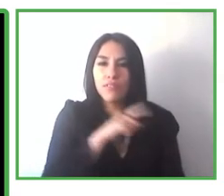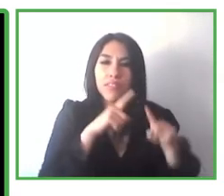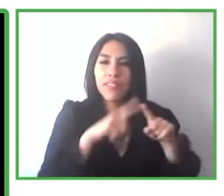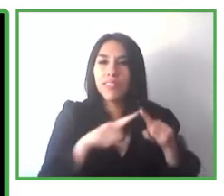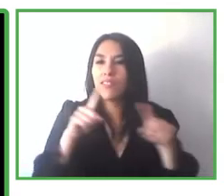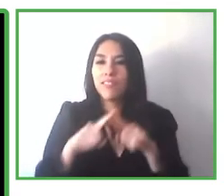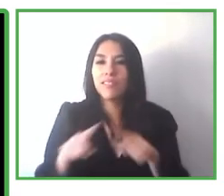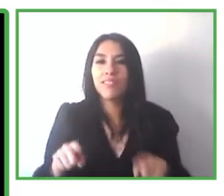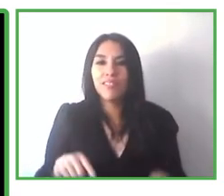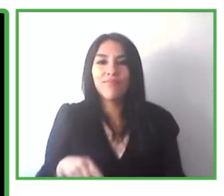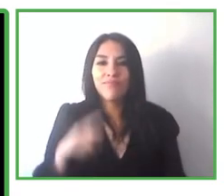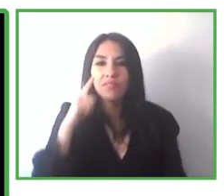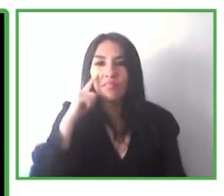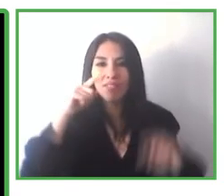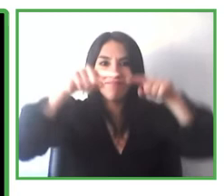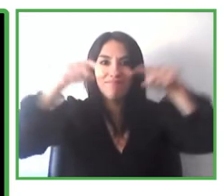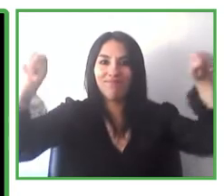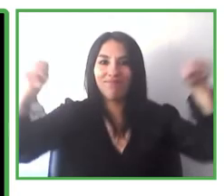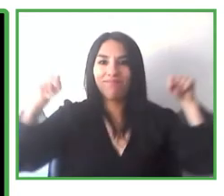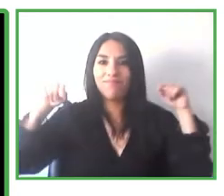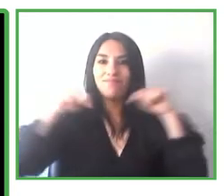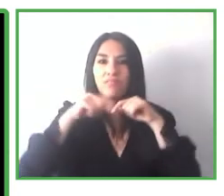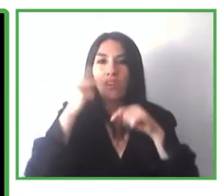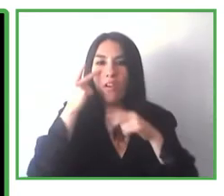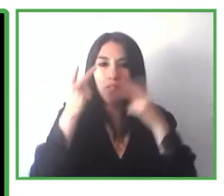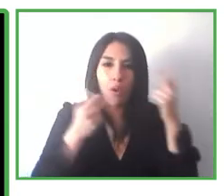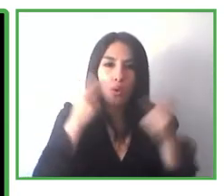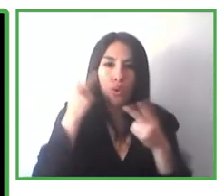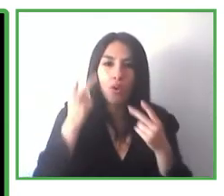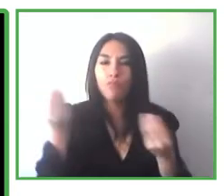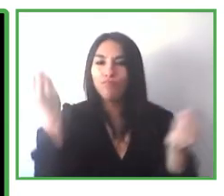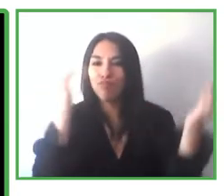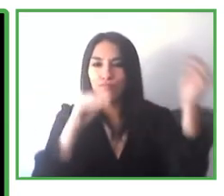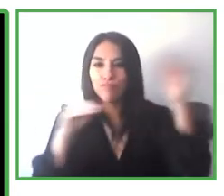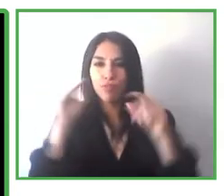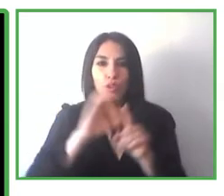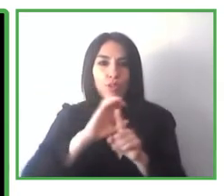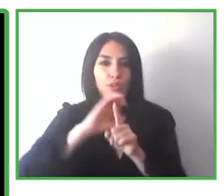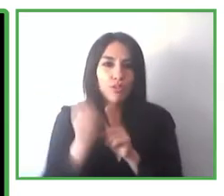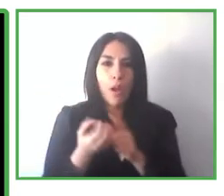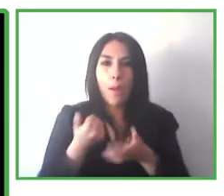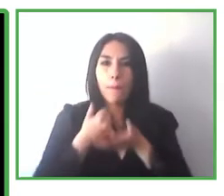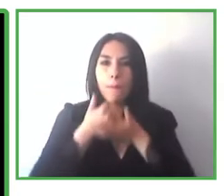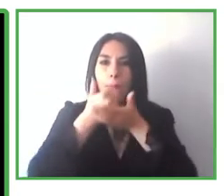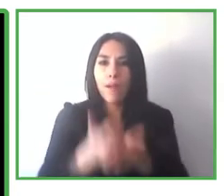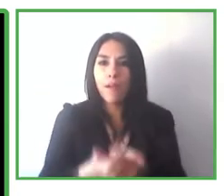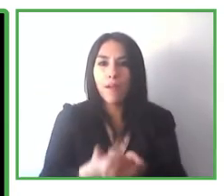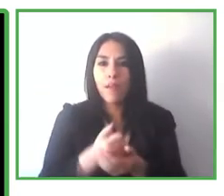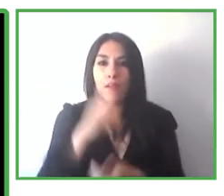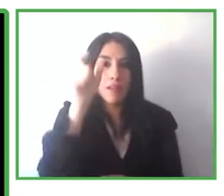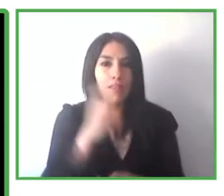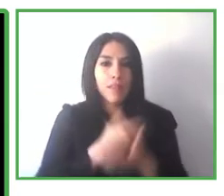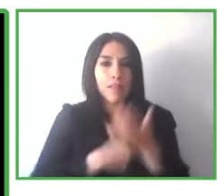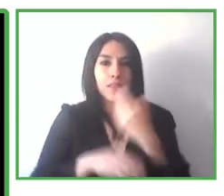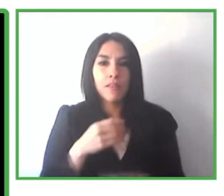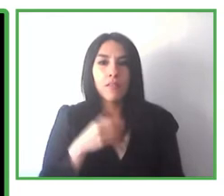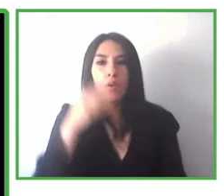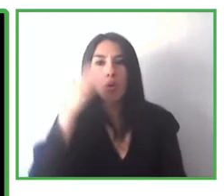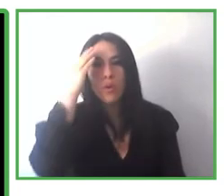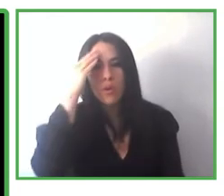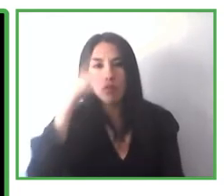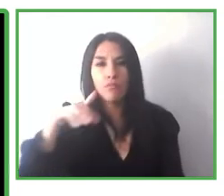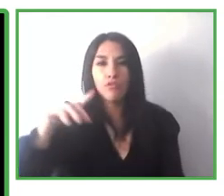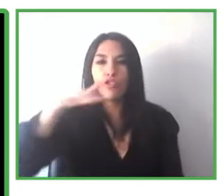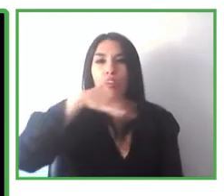So we introduce the Netherlands and the different cultural elements. see people with visual impairments where, and they go to the